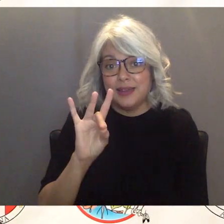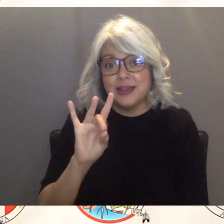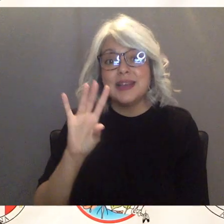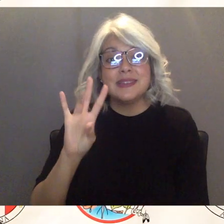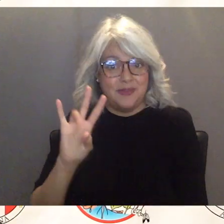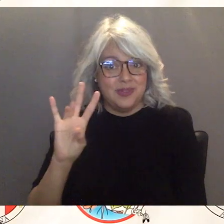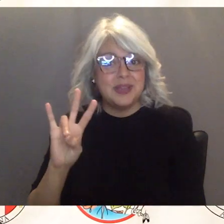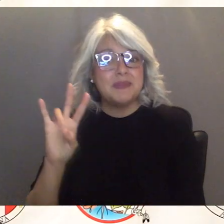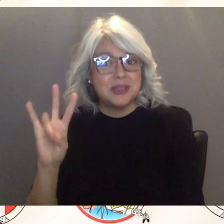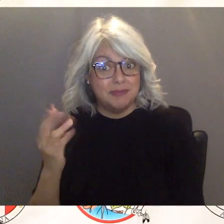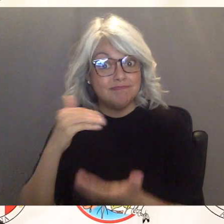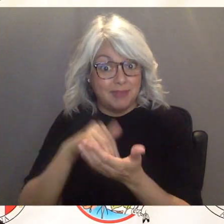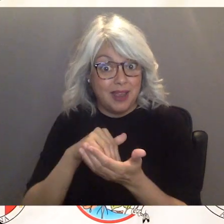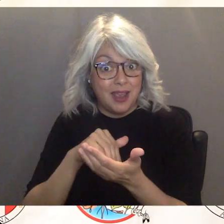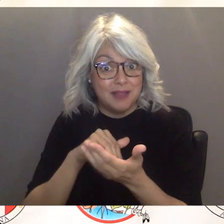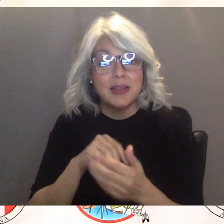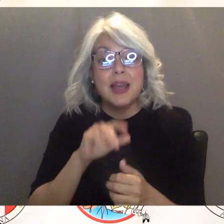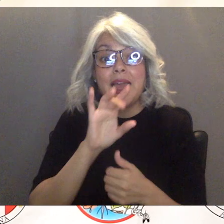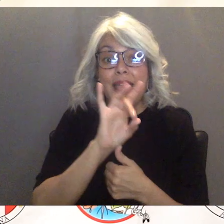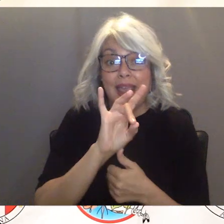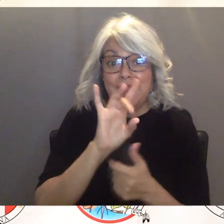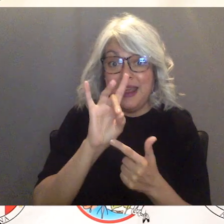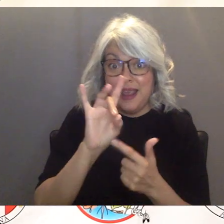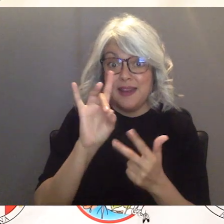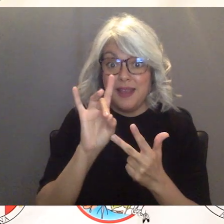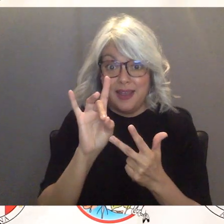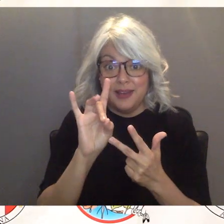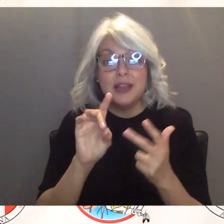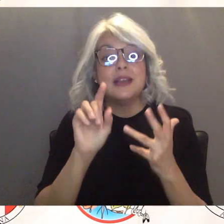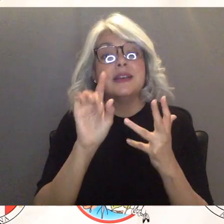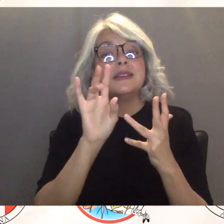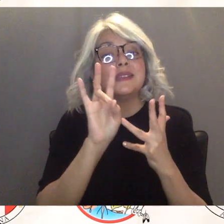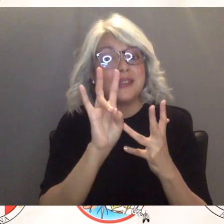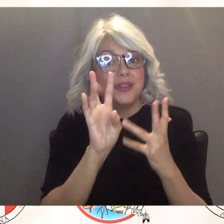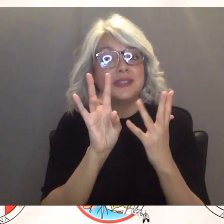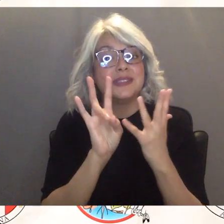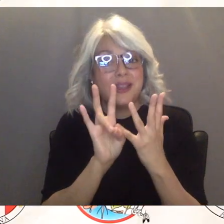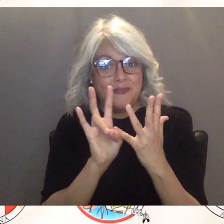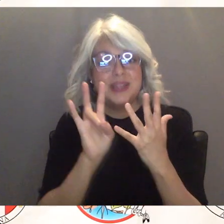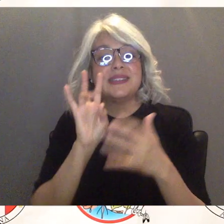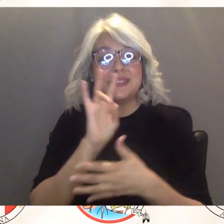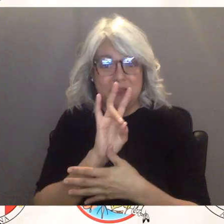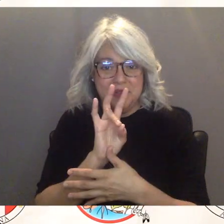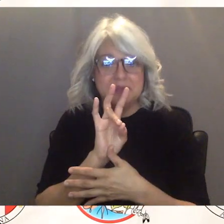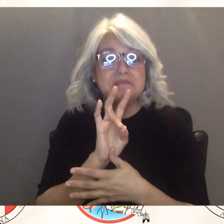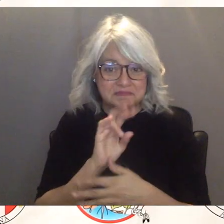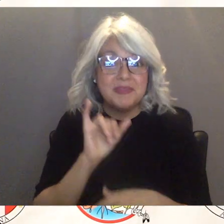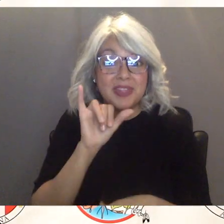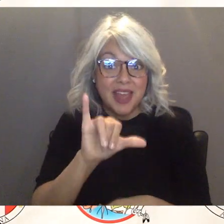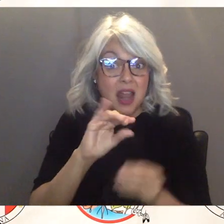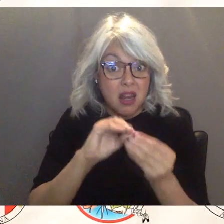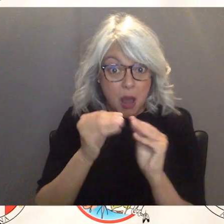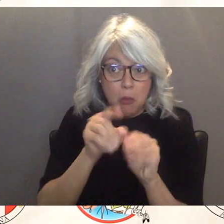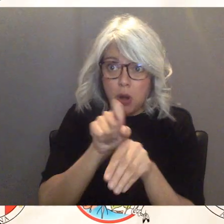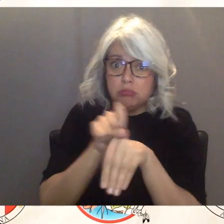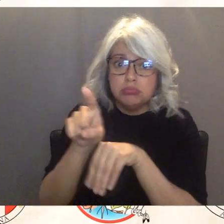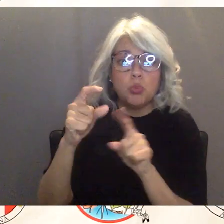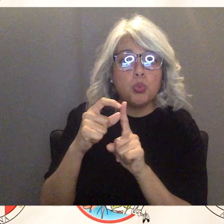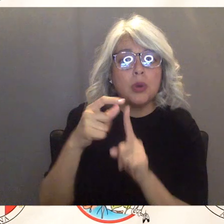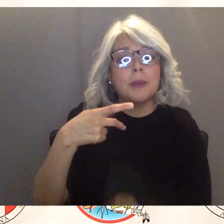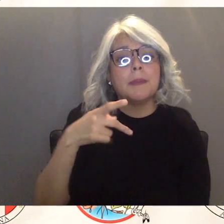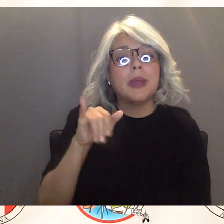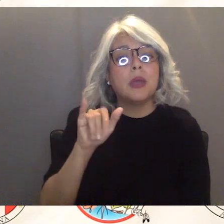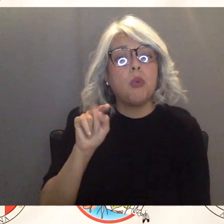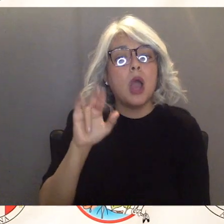pytribe to 888-777 and then you you can receive all these different messages and